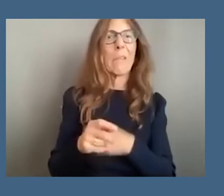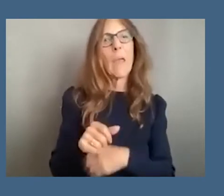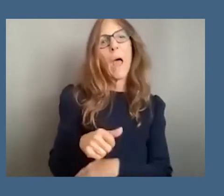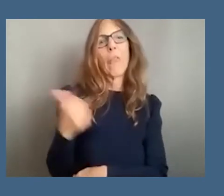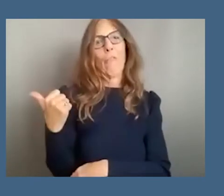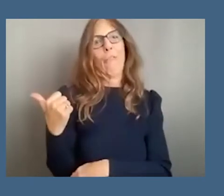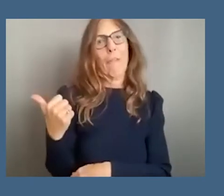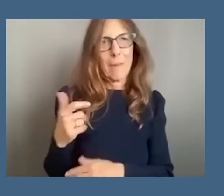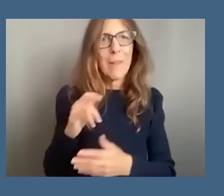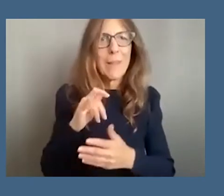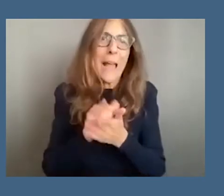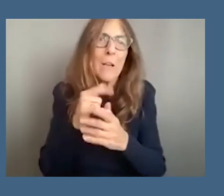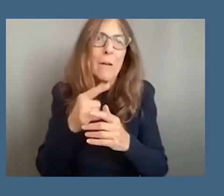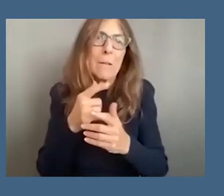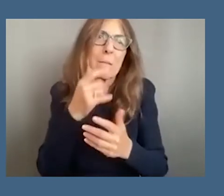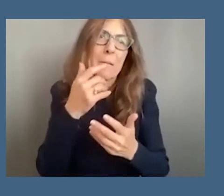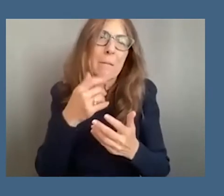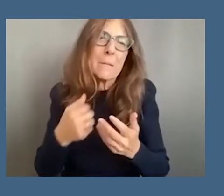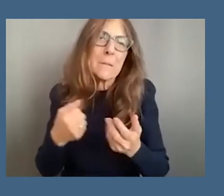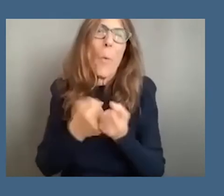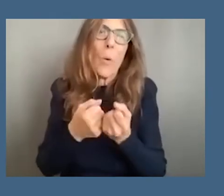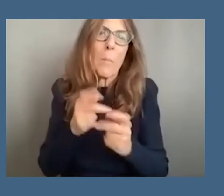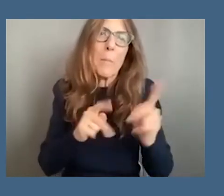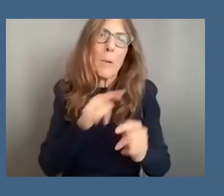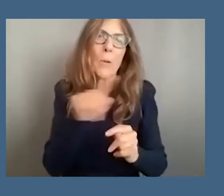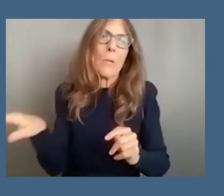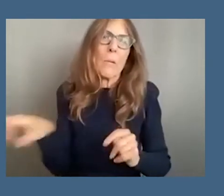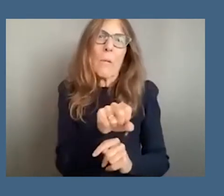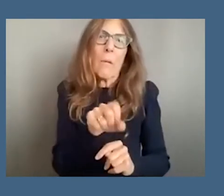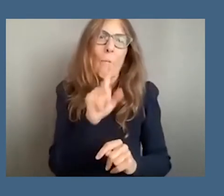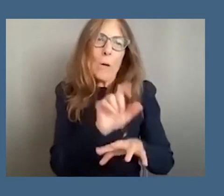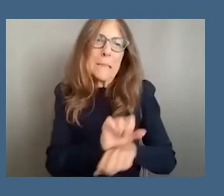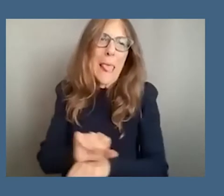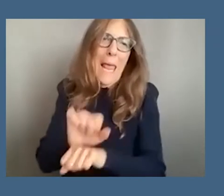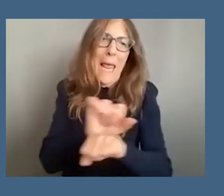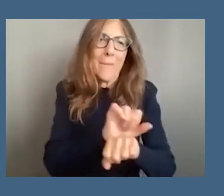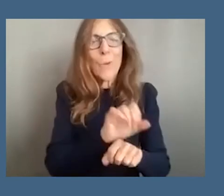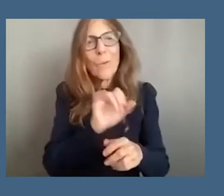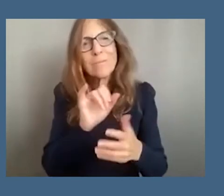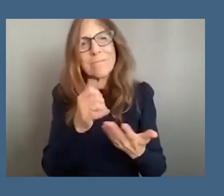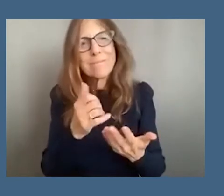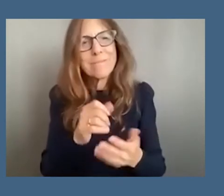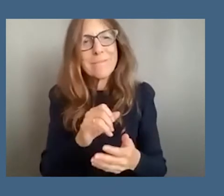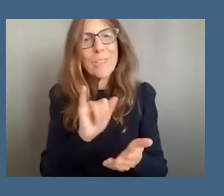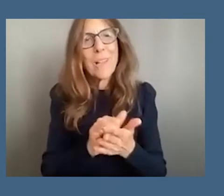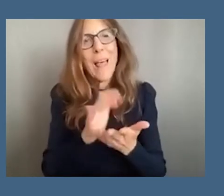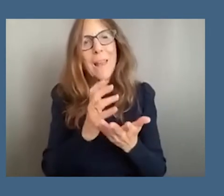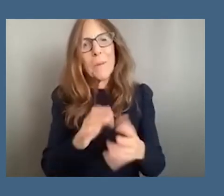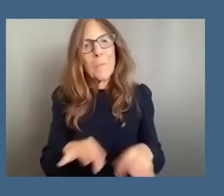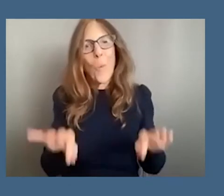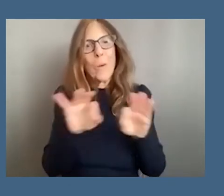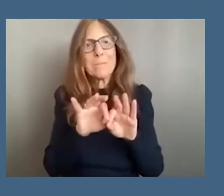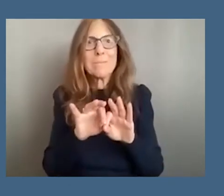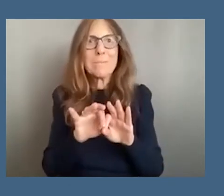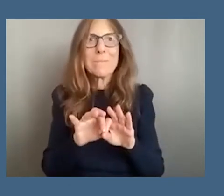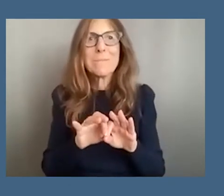that's what my art is trying to do and trying to work against there is a lot of pushback yeah it's it's interesting and